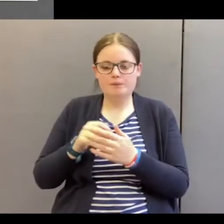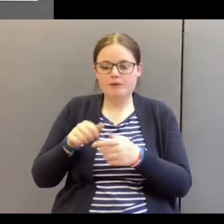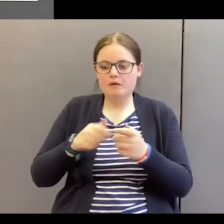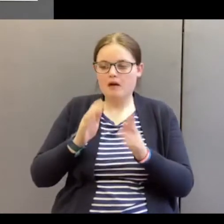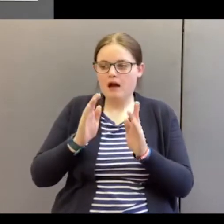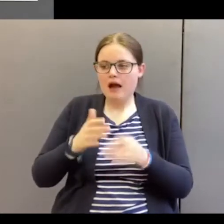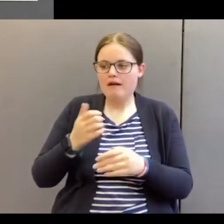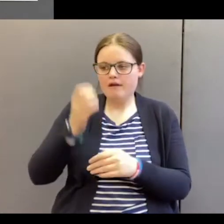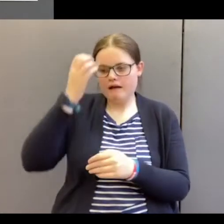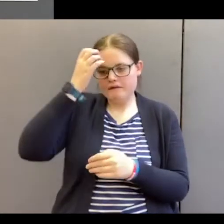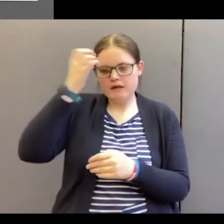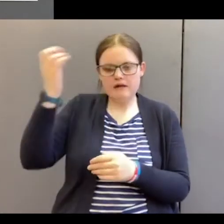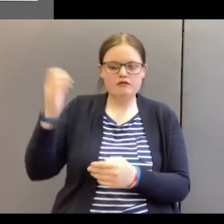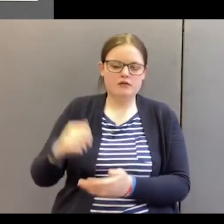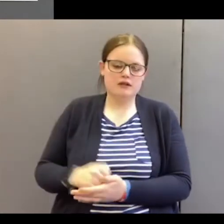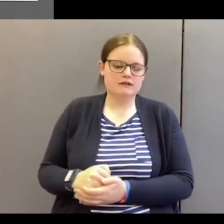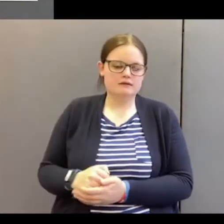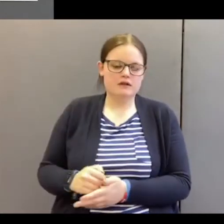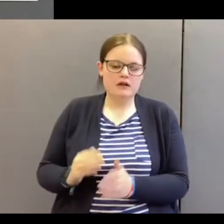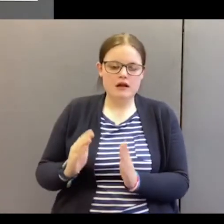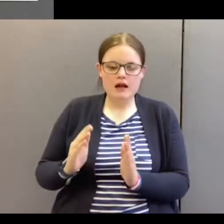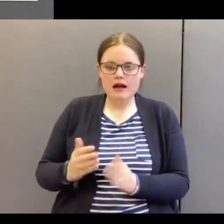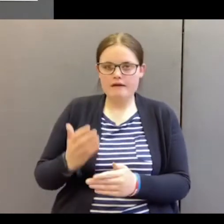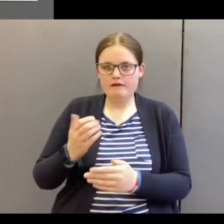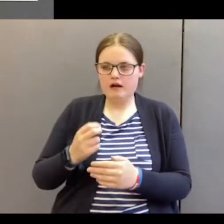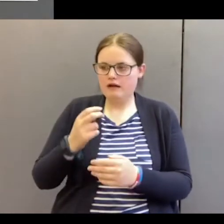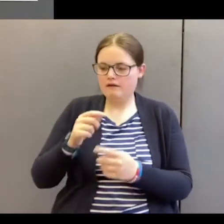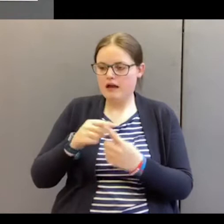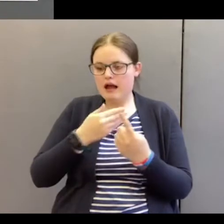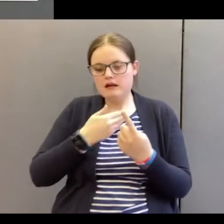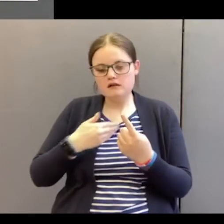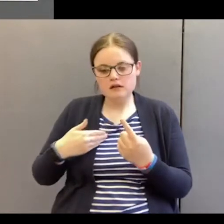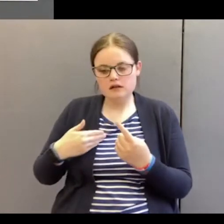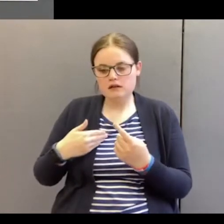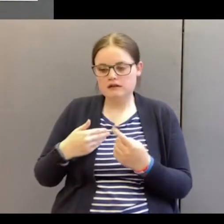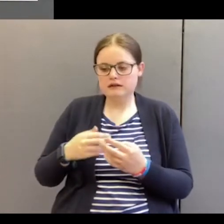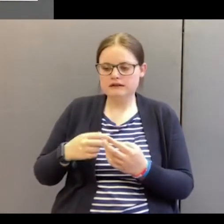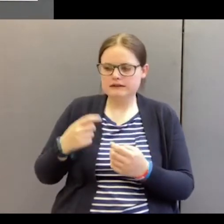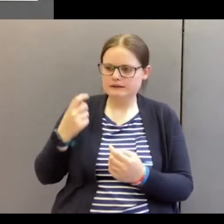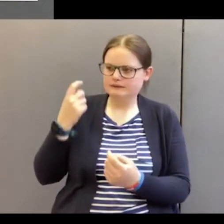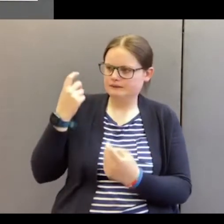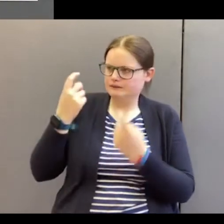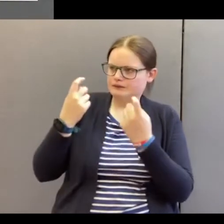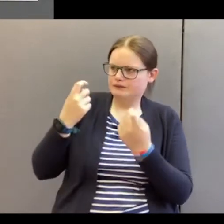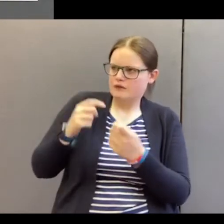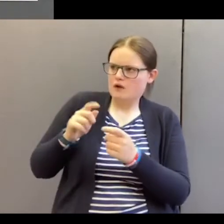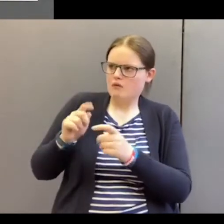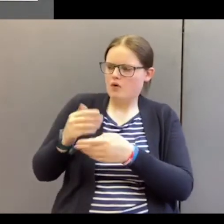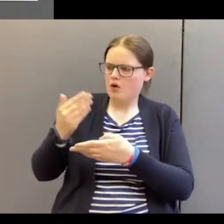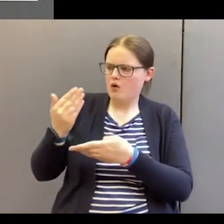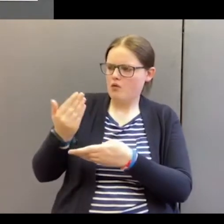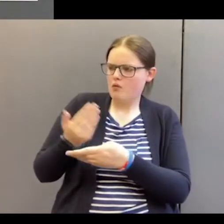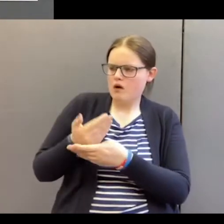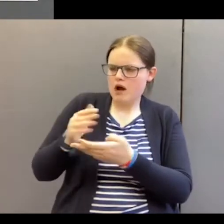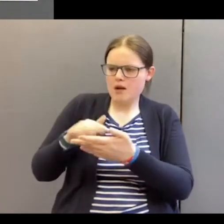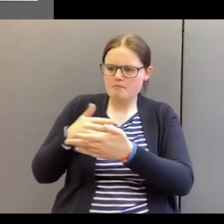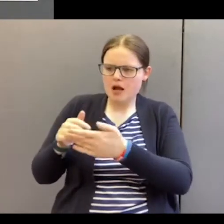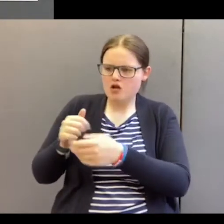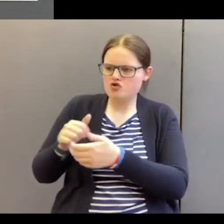they had to have a government. They had to have elders to determine what the work pattern should